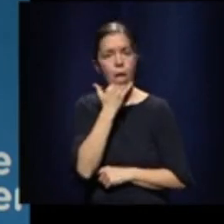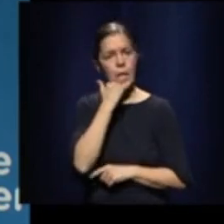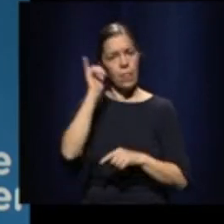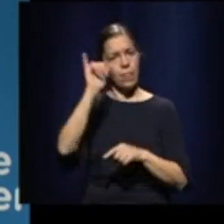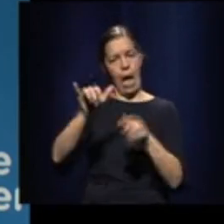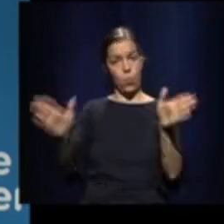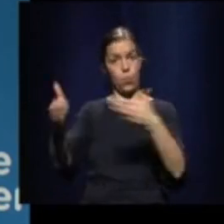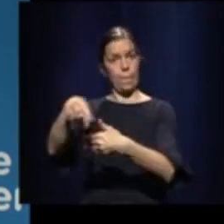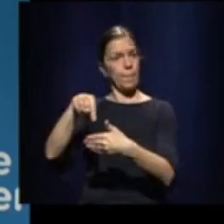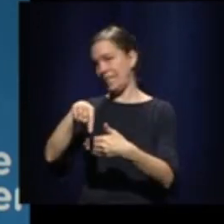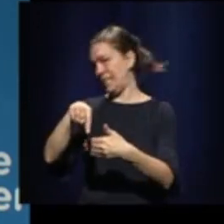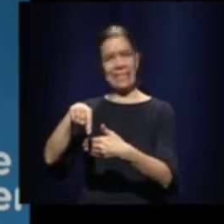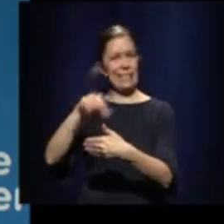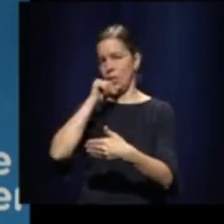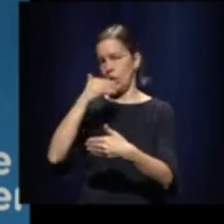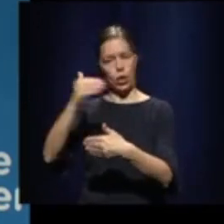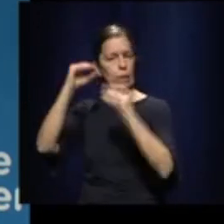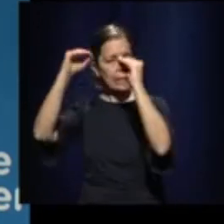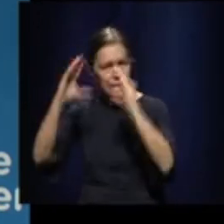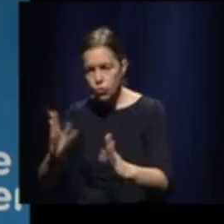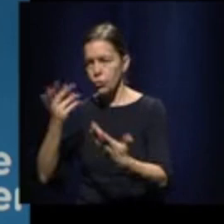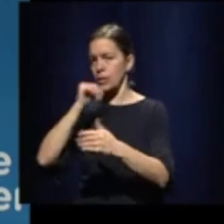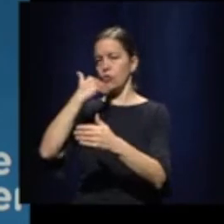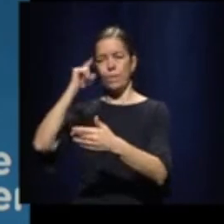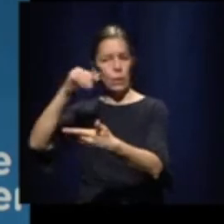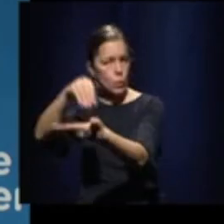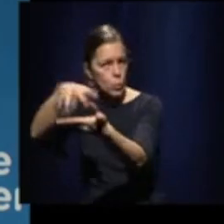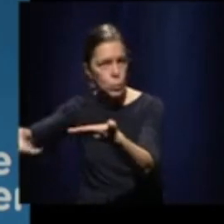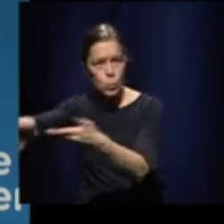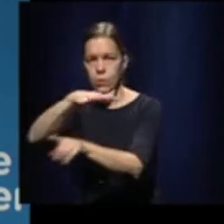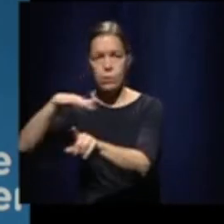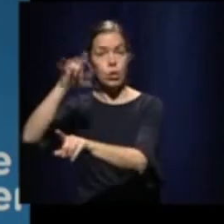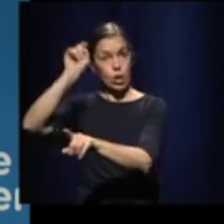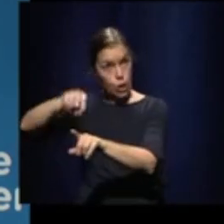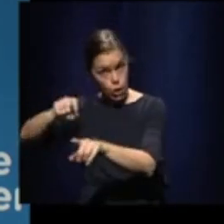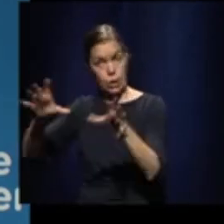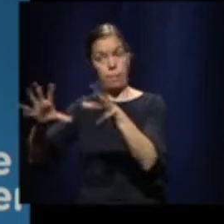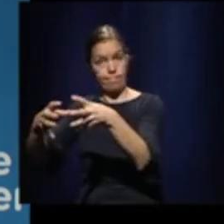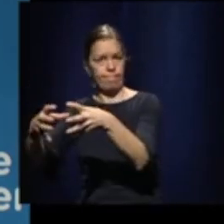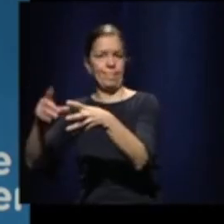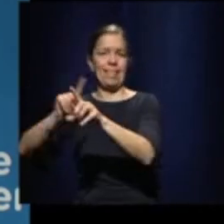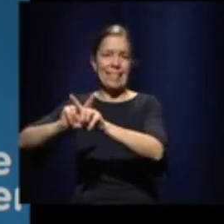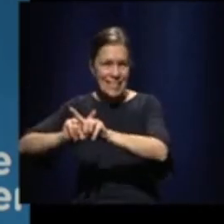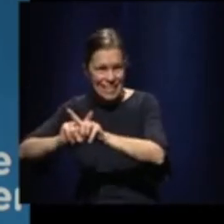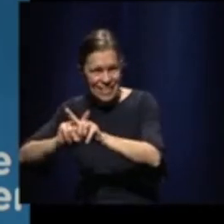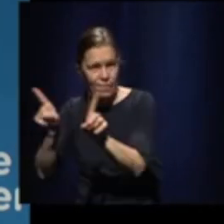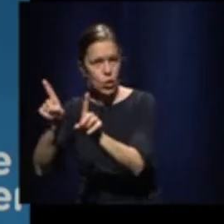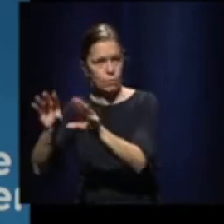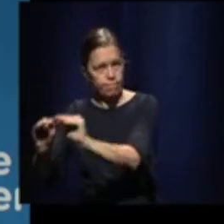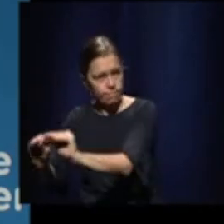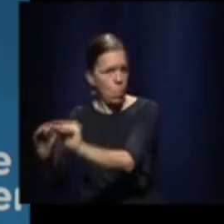for teaching or for gatherings. So, it should change